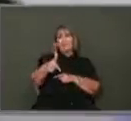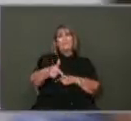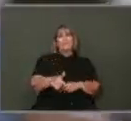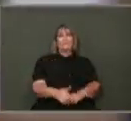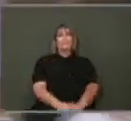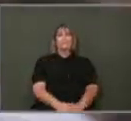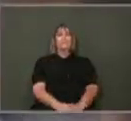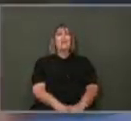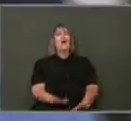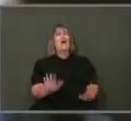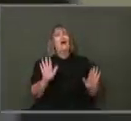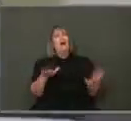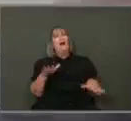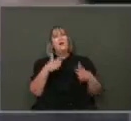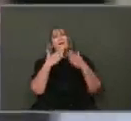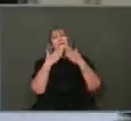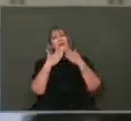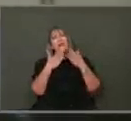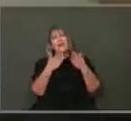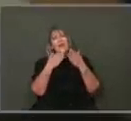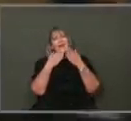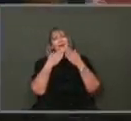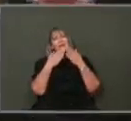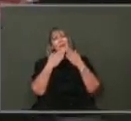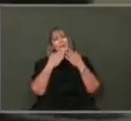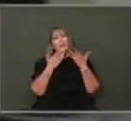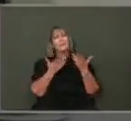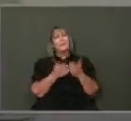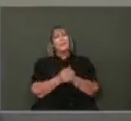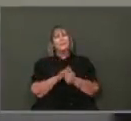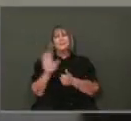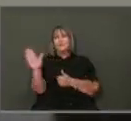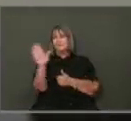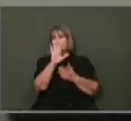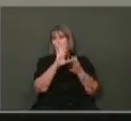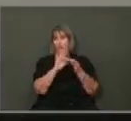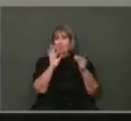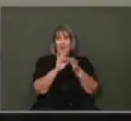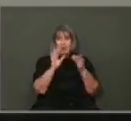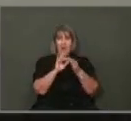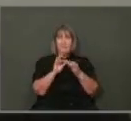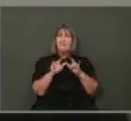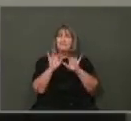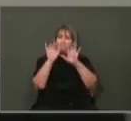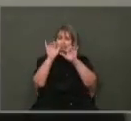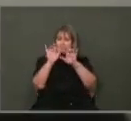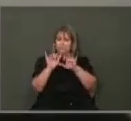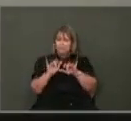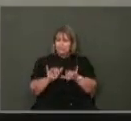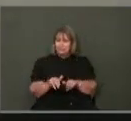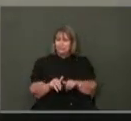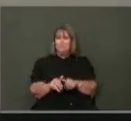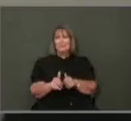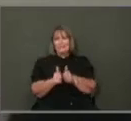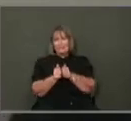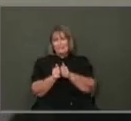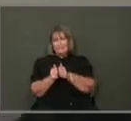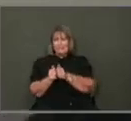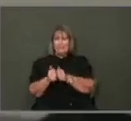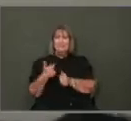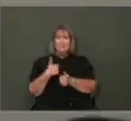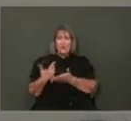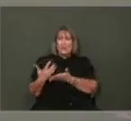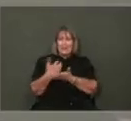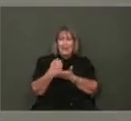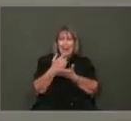Listen, we really thank you. Please take time to leave any additional comments so that we can collect those things and provide them to the